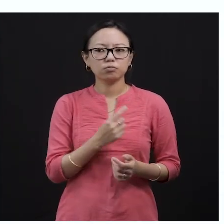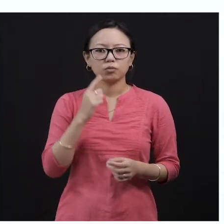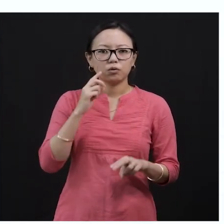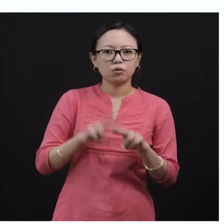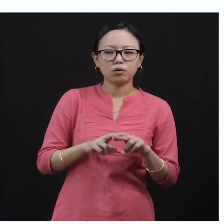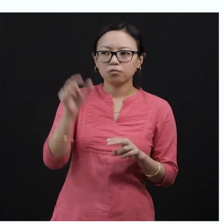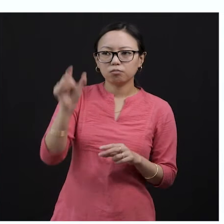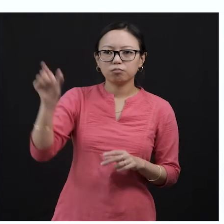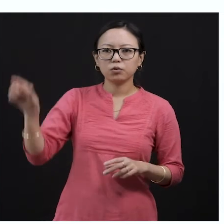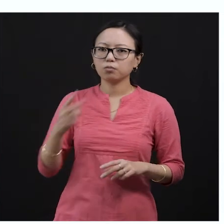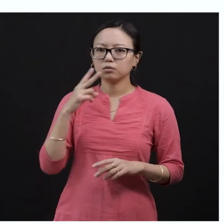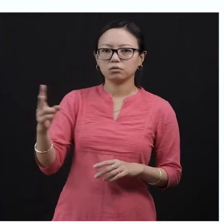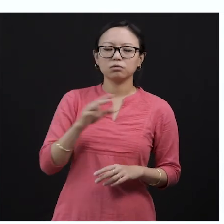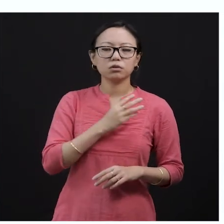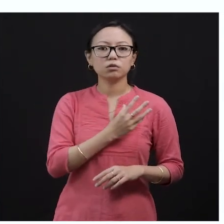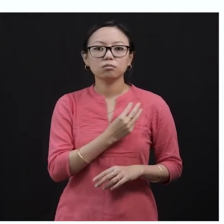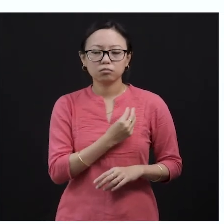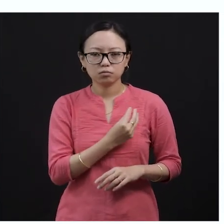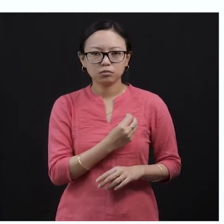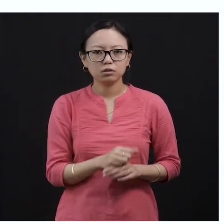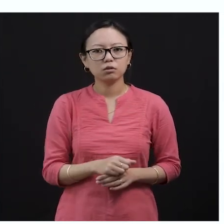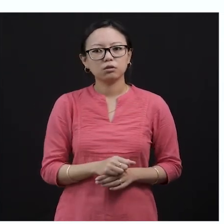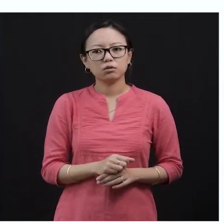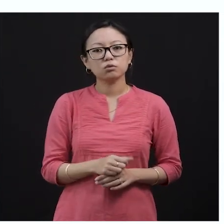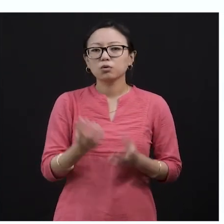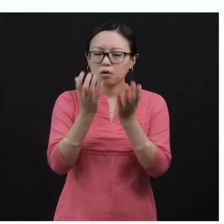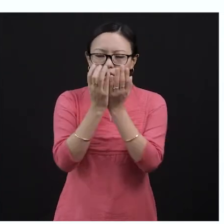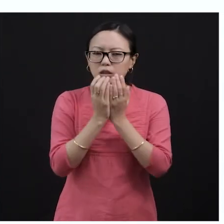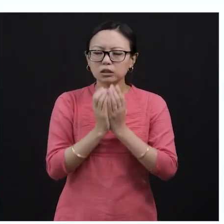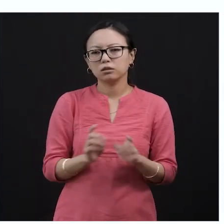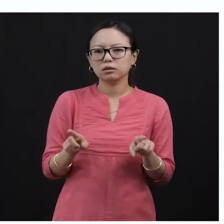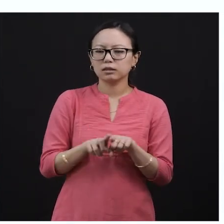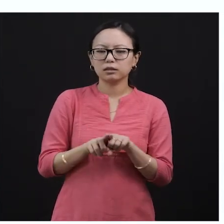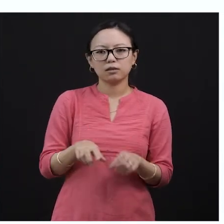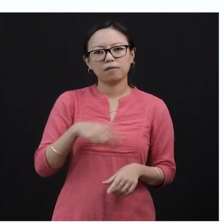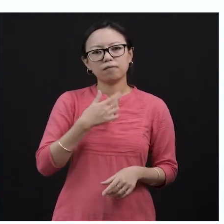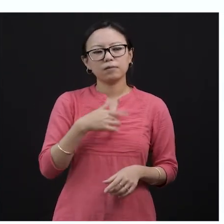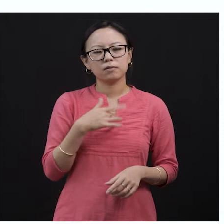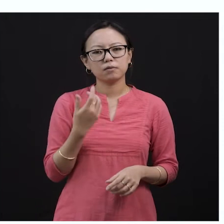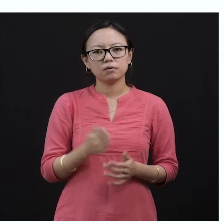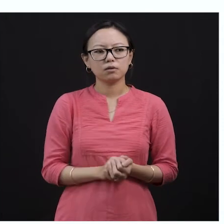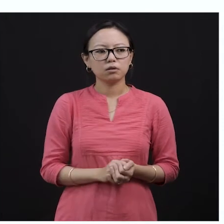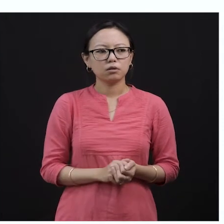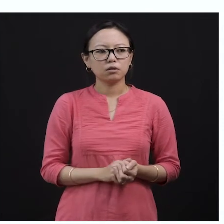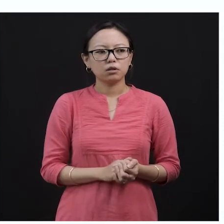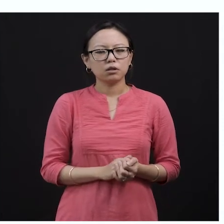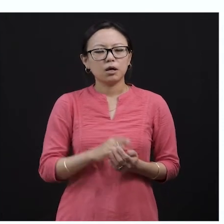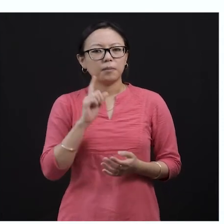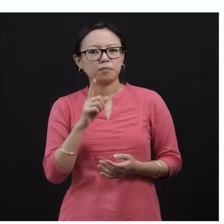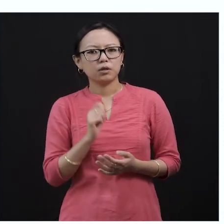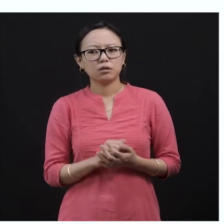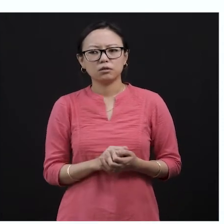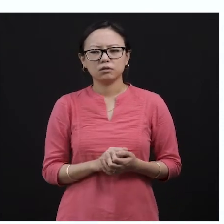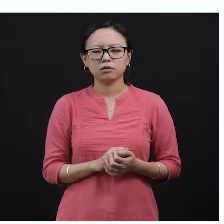animals will be killed by human beings. So there is a gray squirrel, and the boy loves the gray squirrel so much,